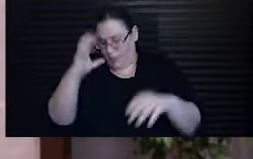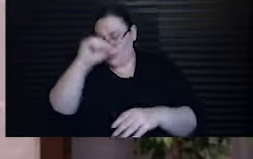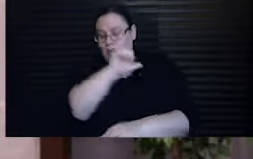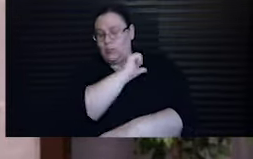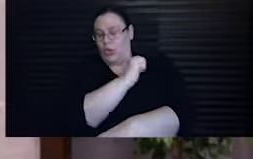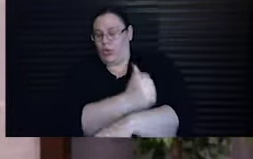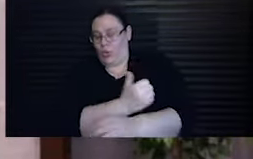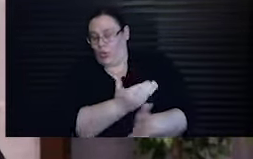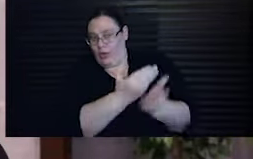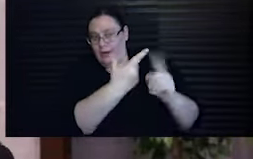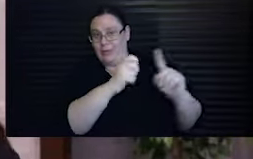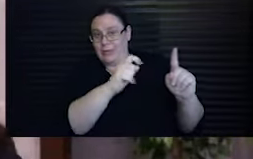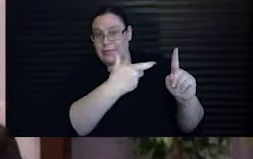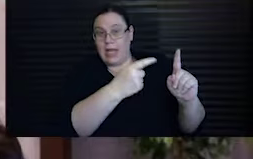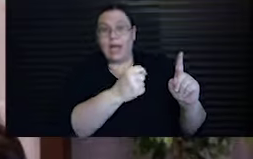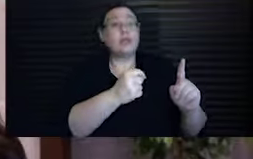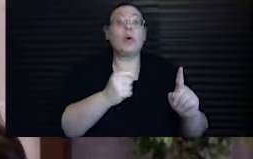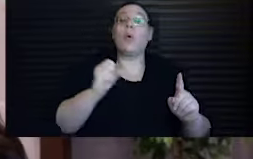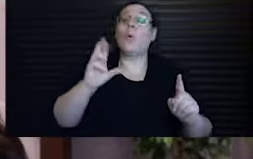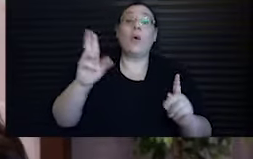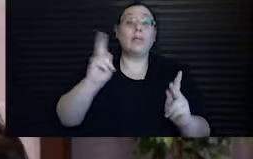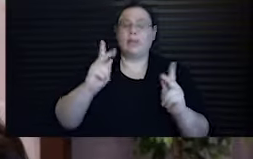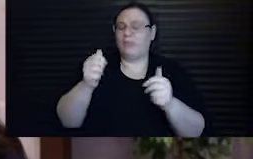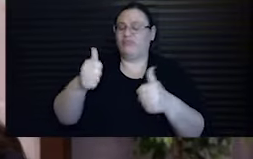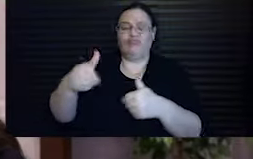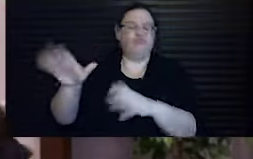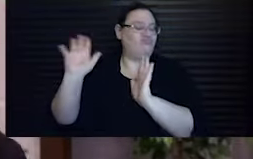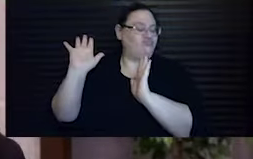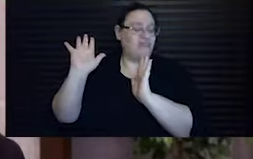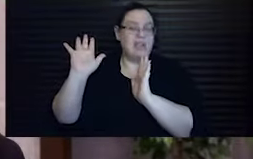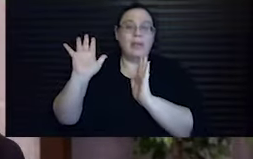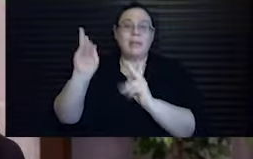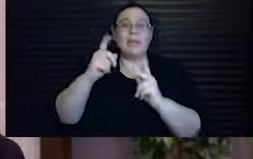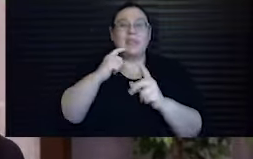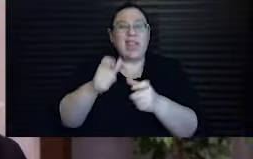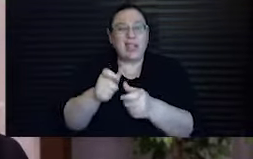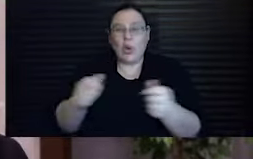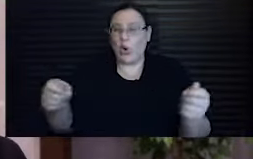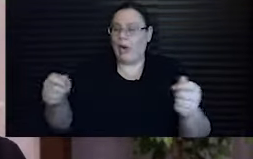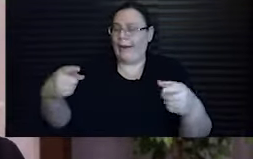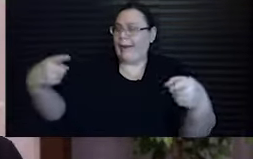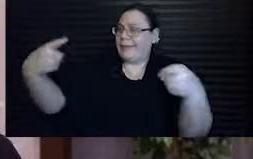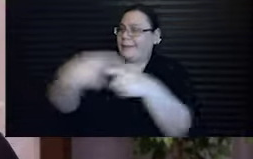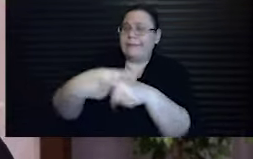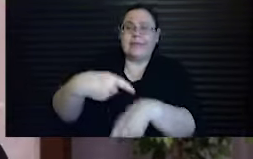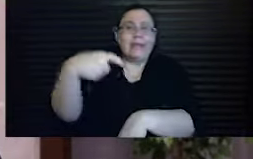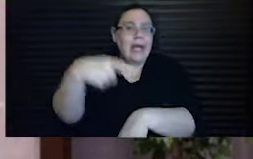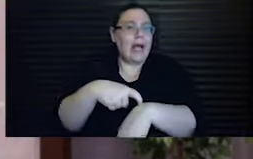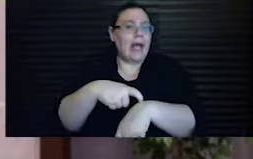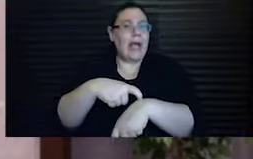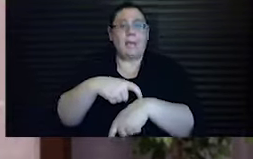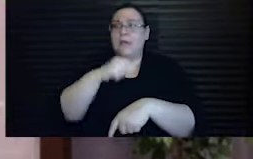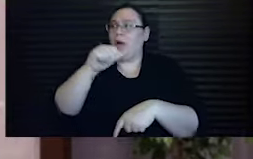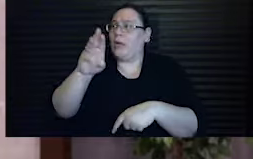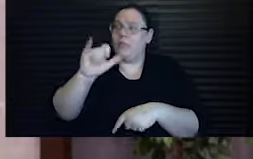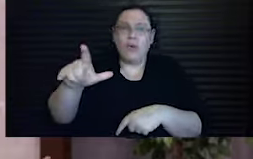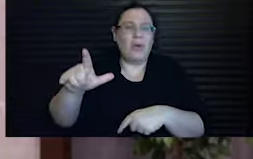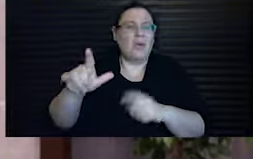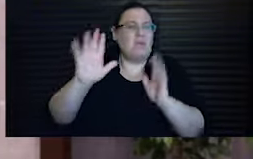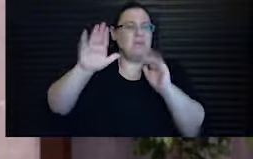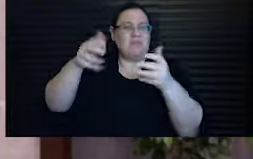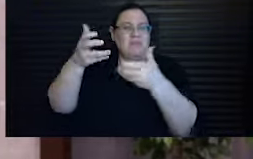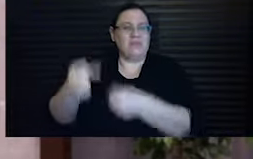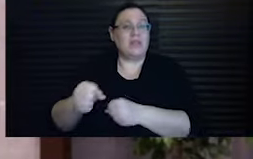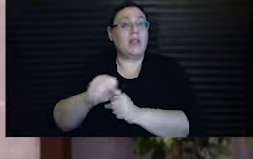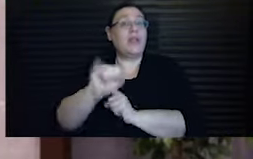or they walk away. They say the Torah is anachronistic and irrelevant and immoral. But Judy